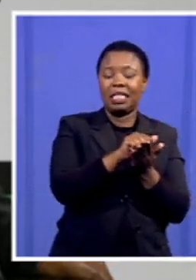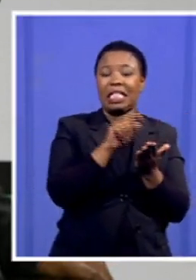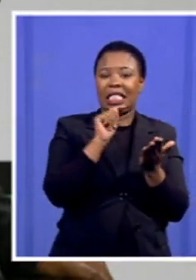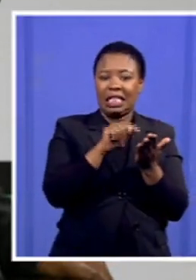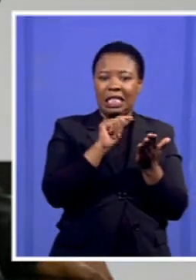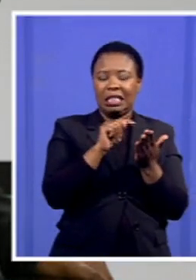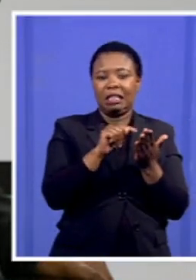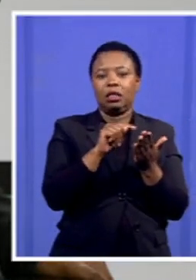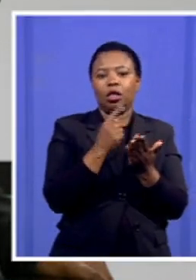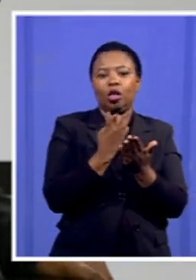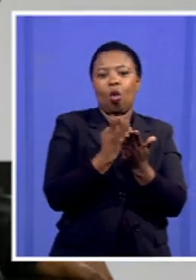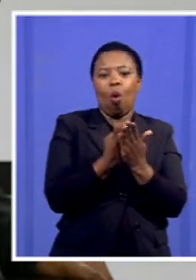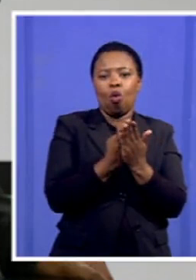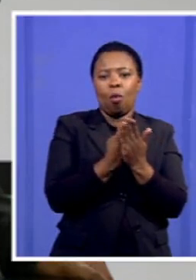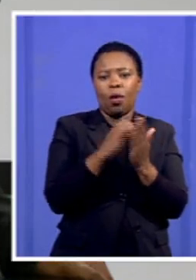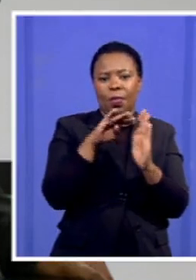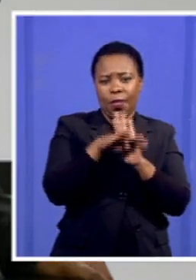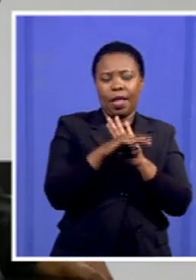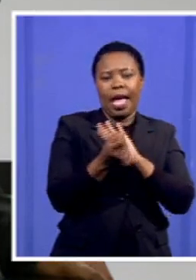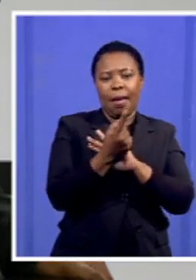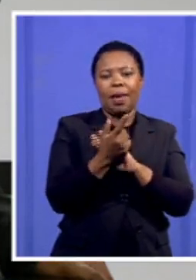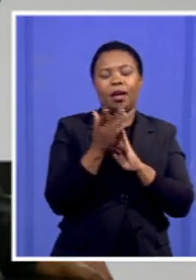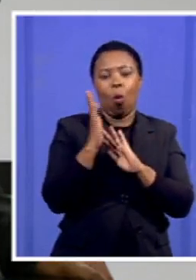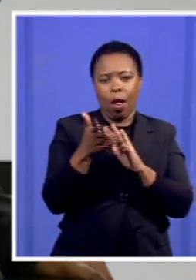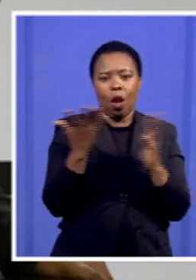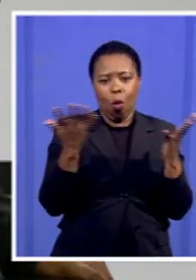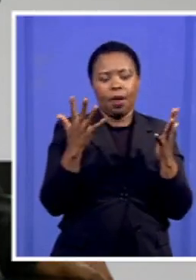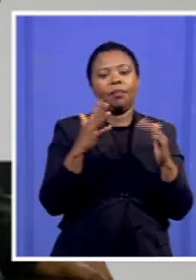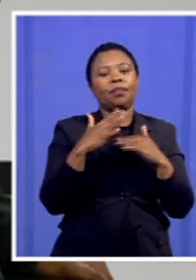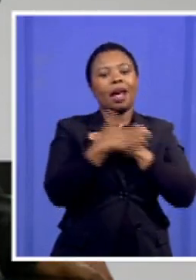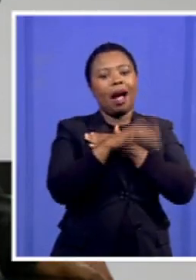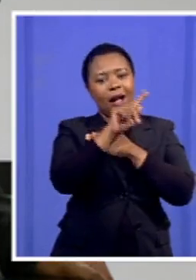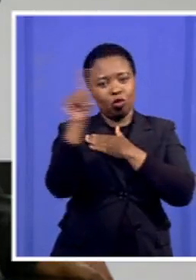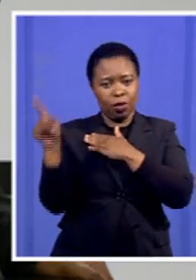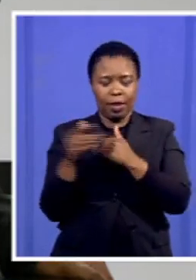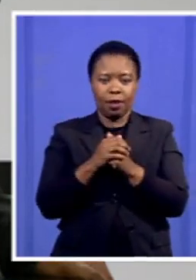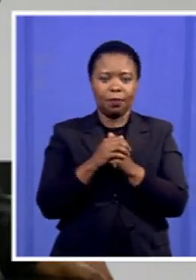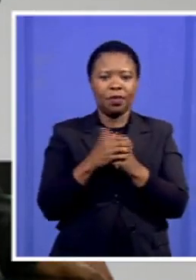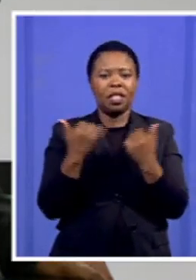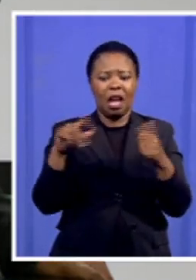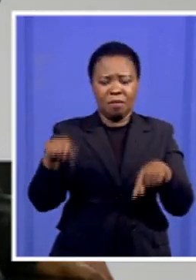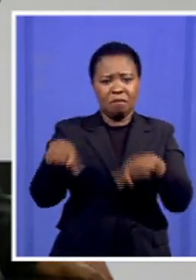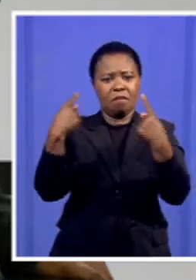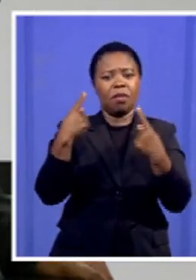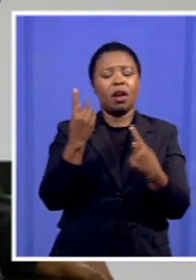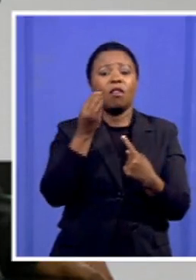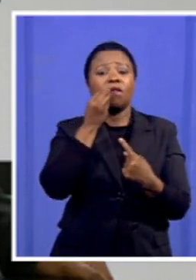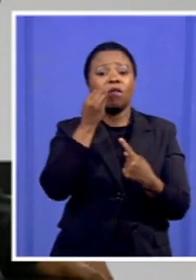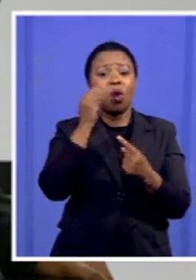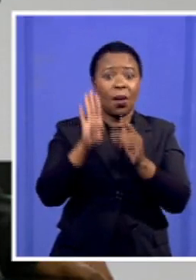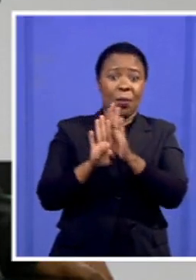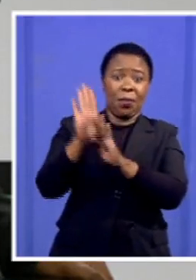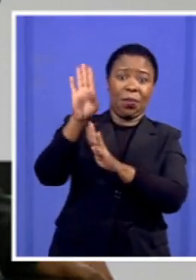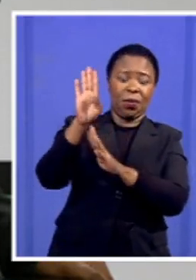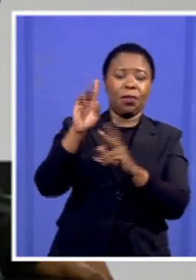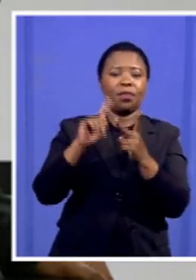decoupling between blocks of countries. In the short run, the conflict has led to increasing food prices, fuel,